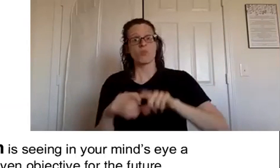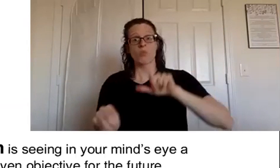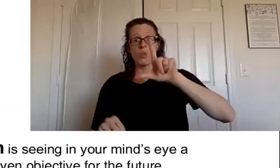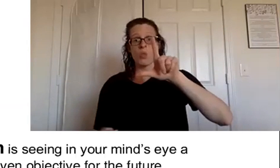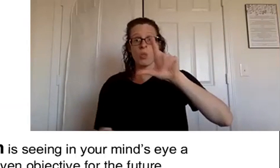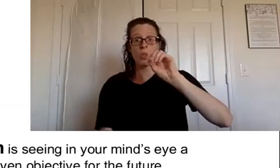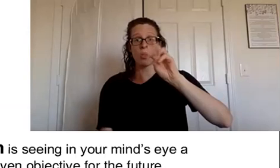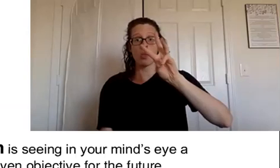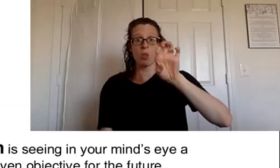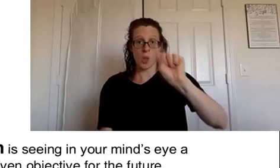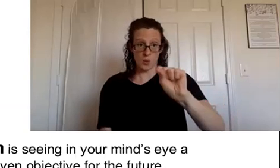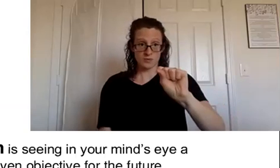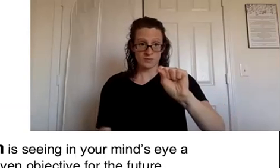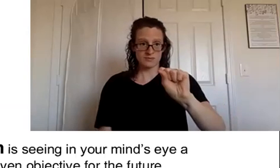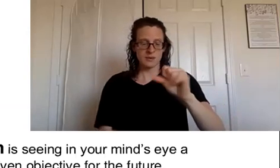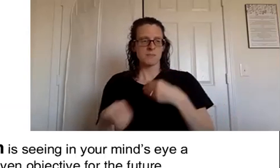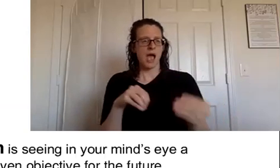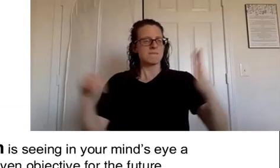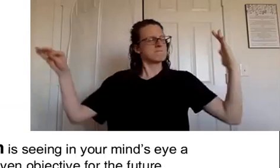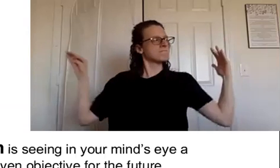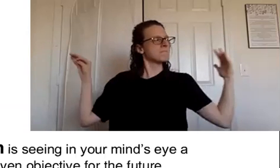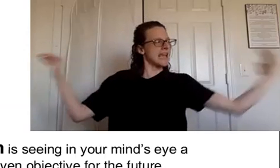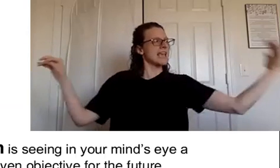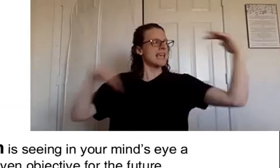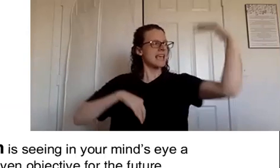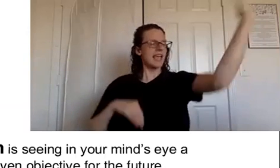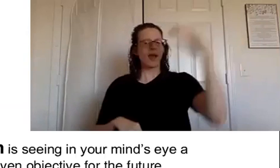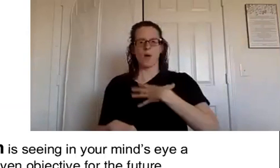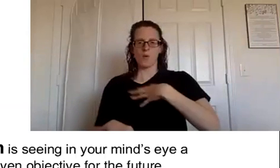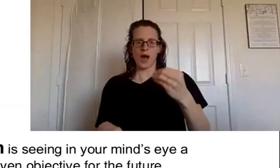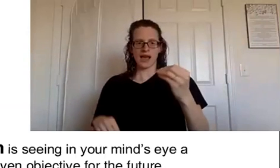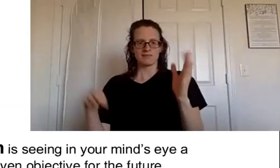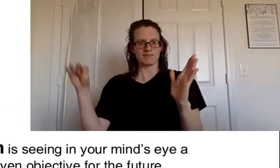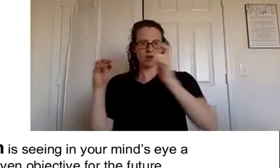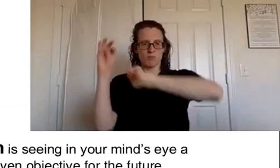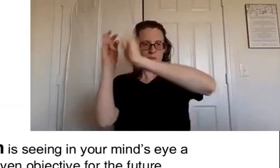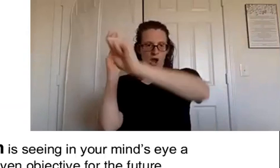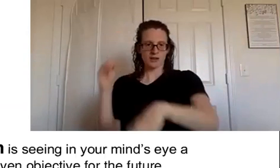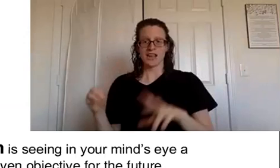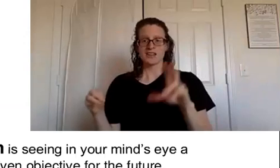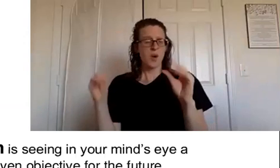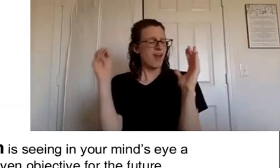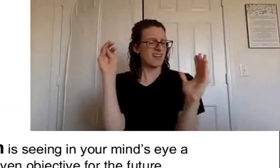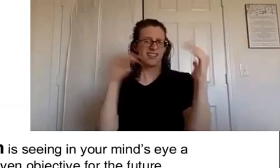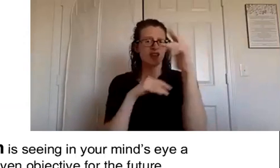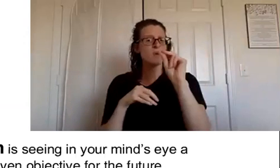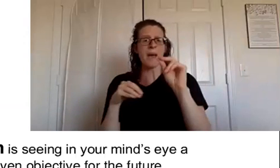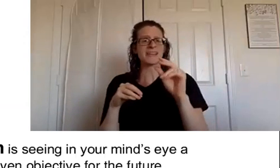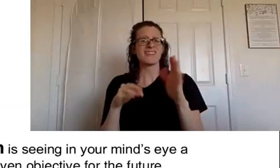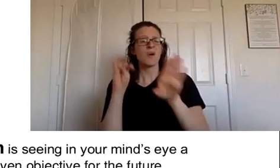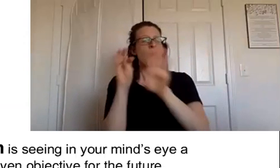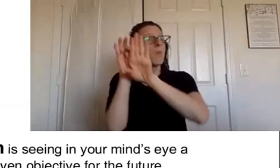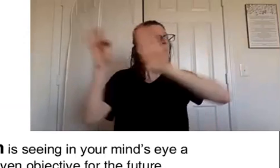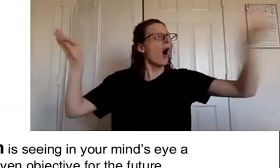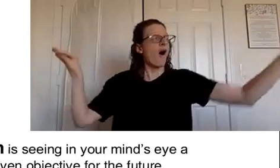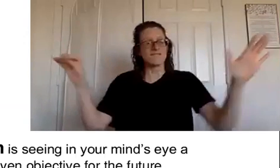huge whiteboard i don't mean just a little whiteboard i mean one that covered our living room wall